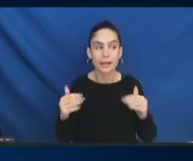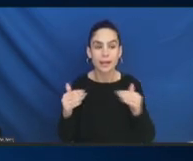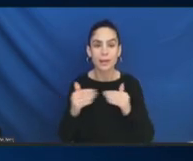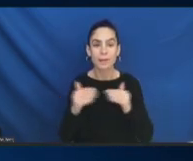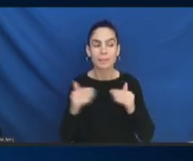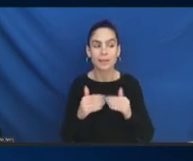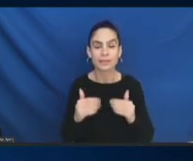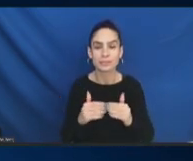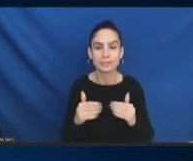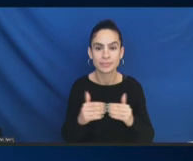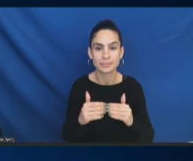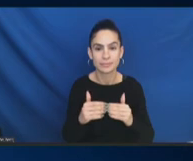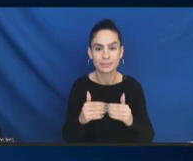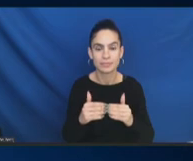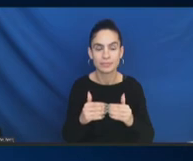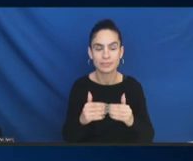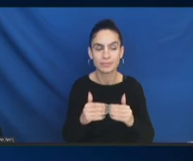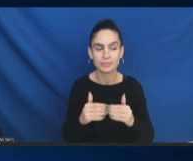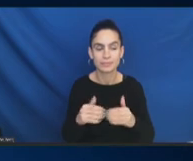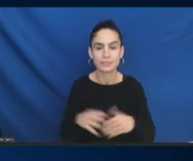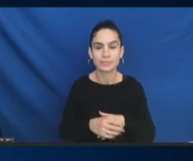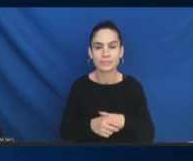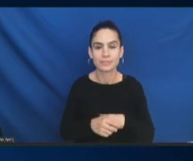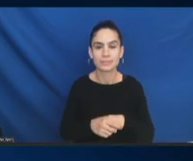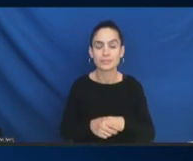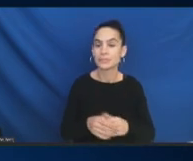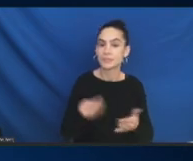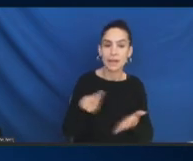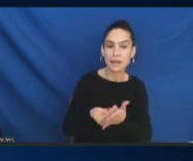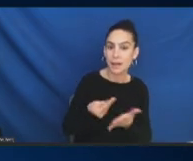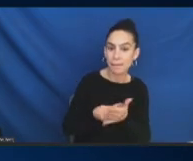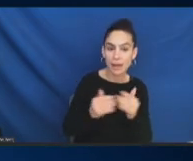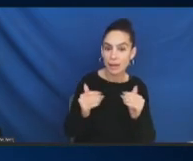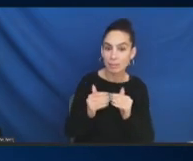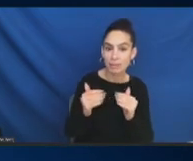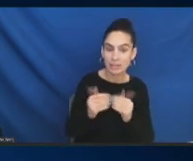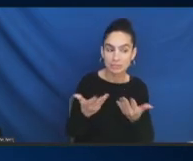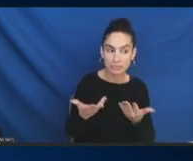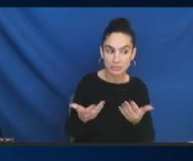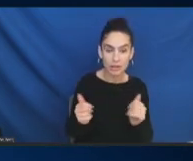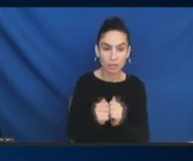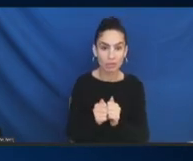Female you want to do health equity, economic equity together, or do we want to do it separate?